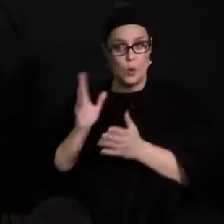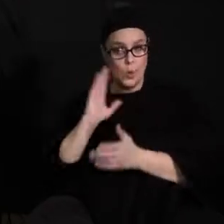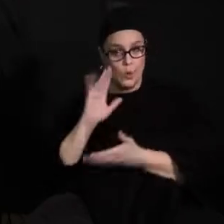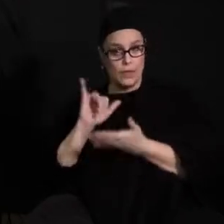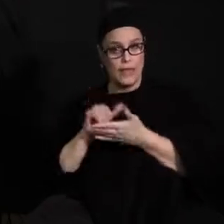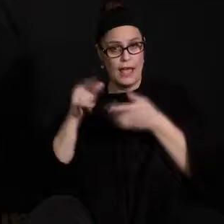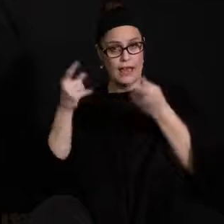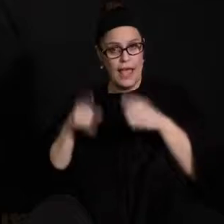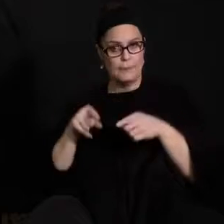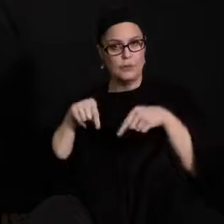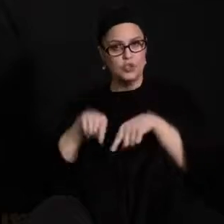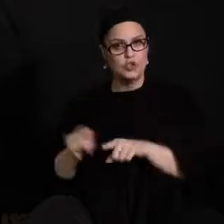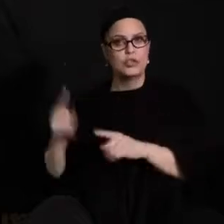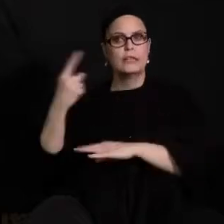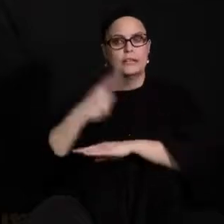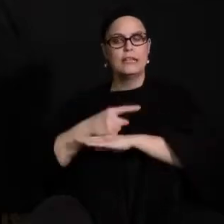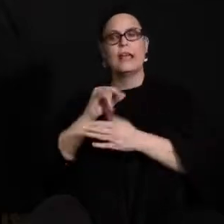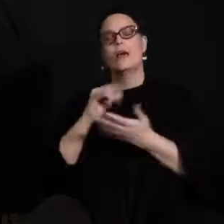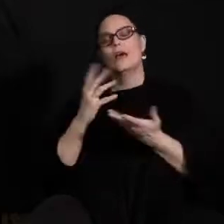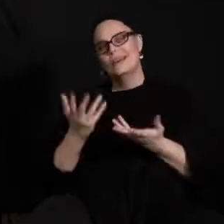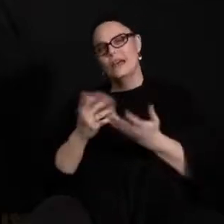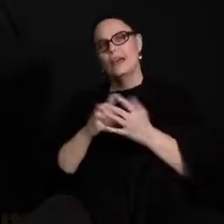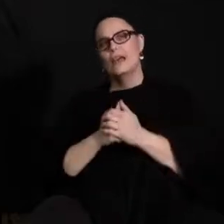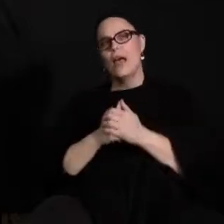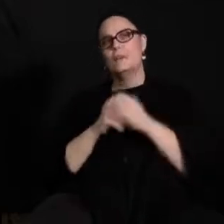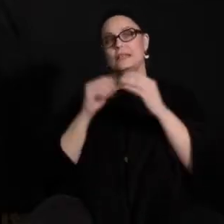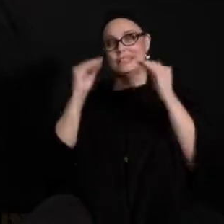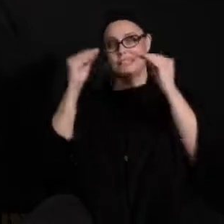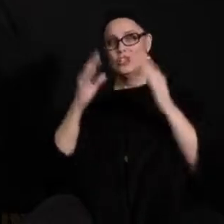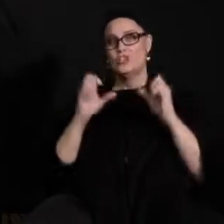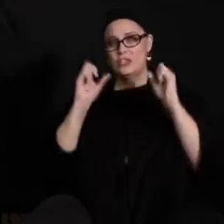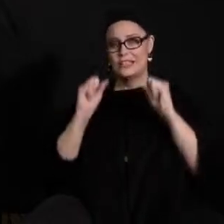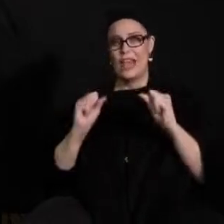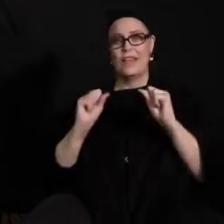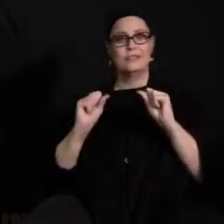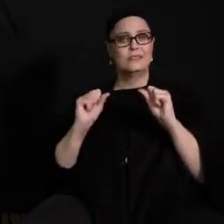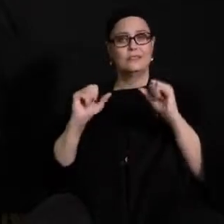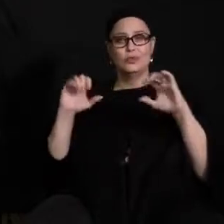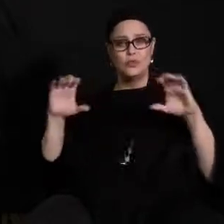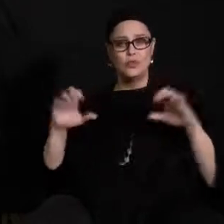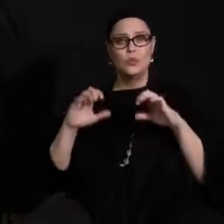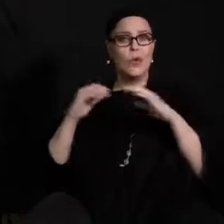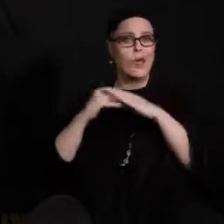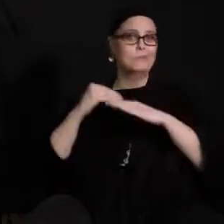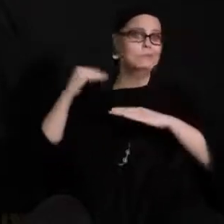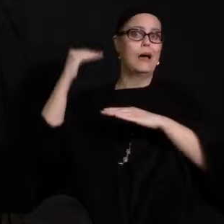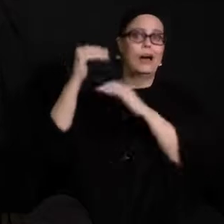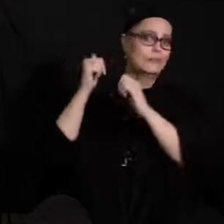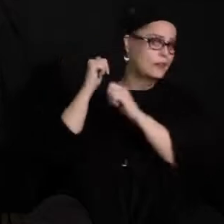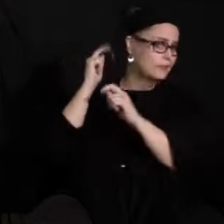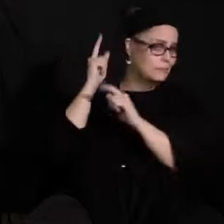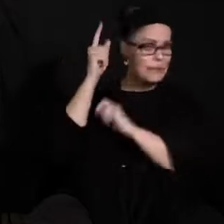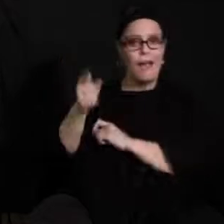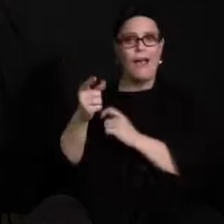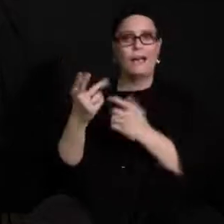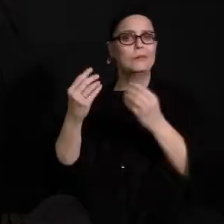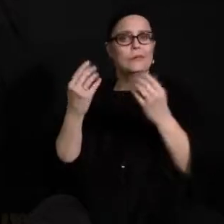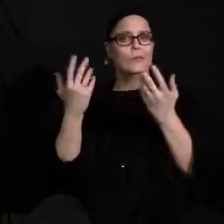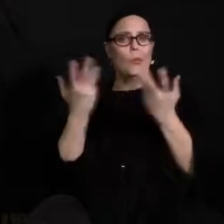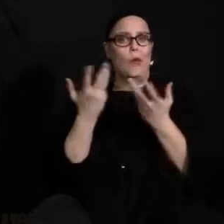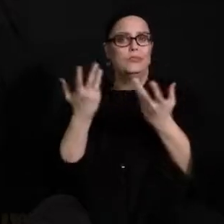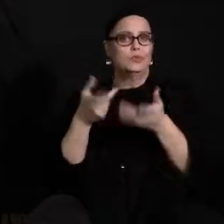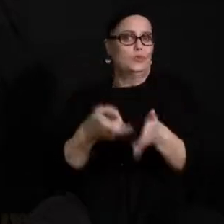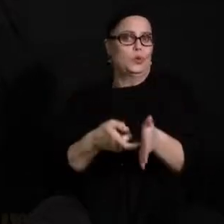in that teachers can go above and beyond what is basically required of